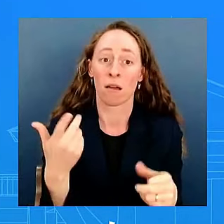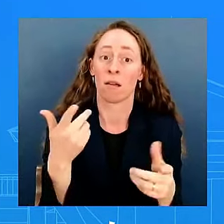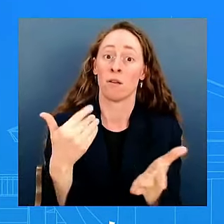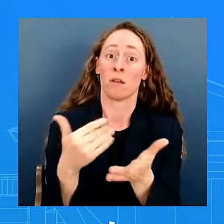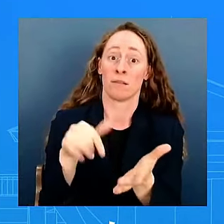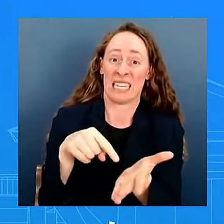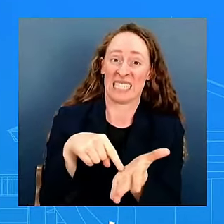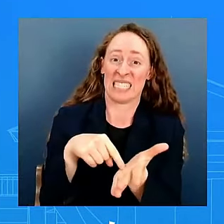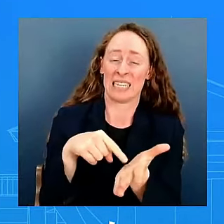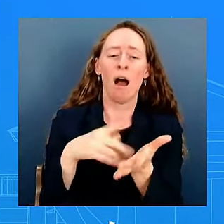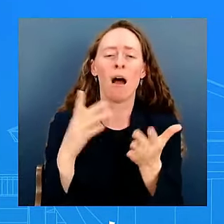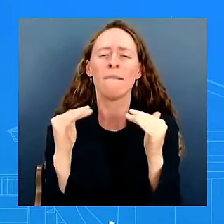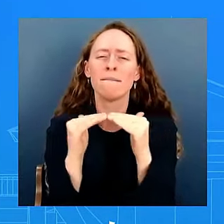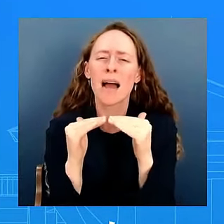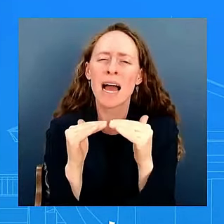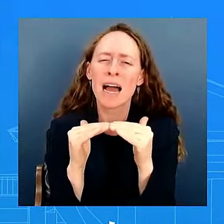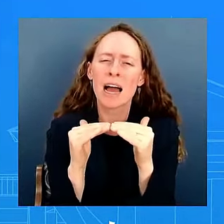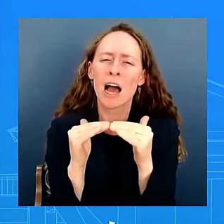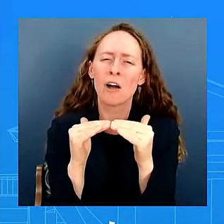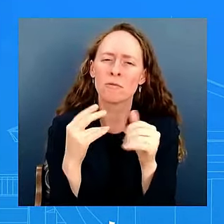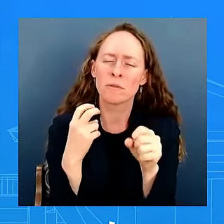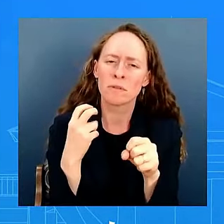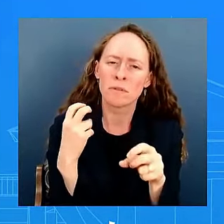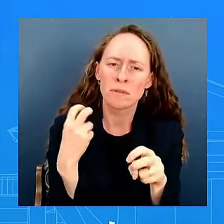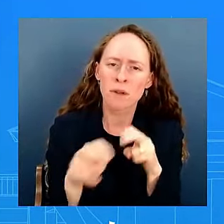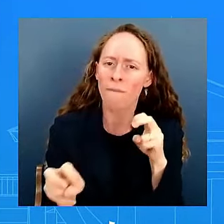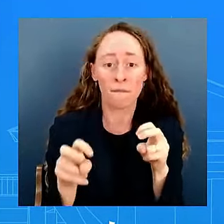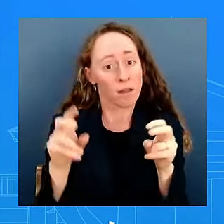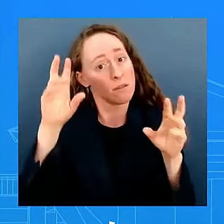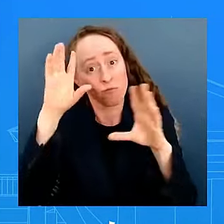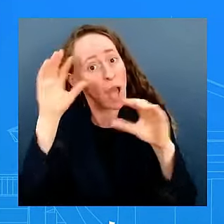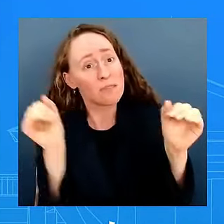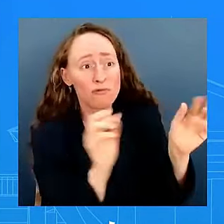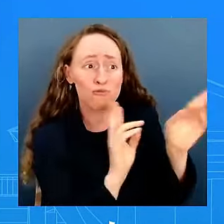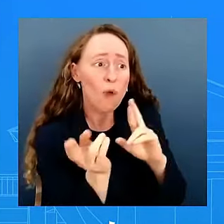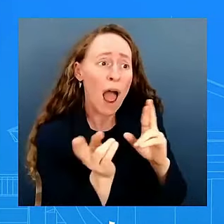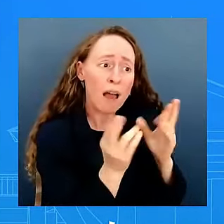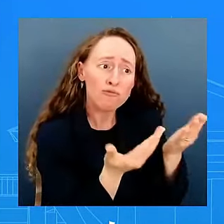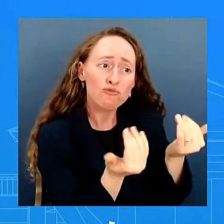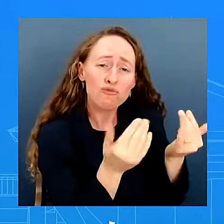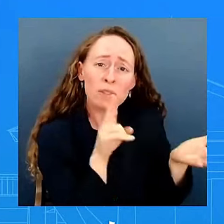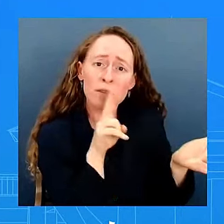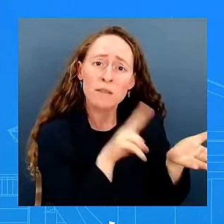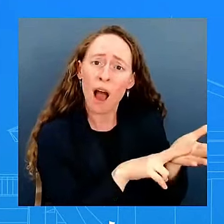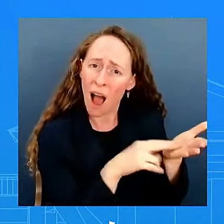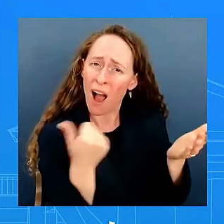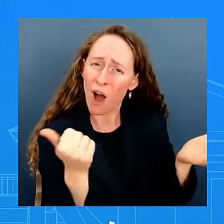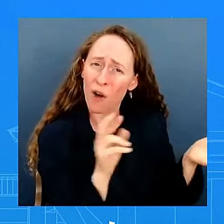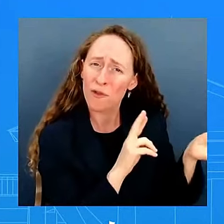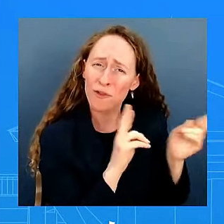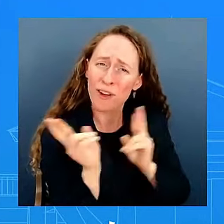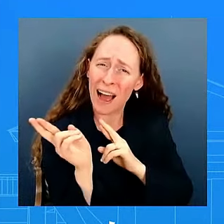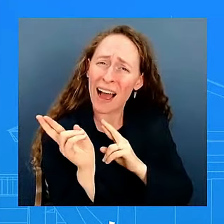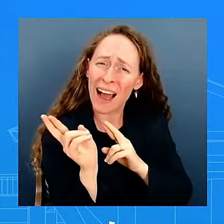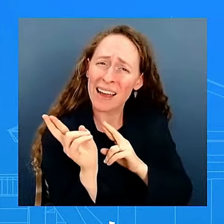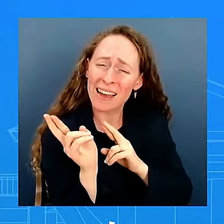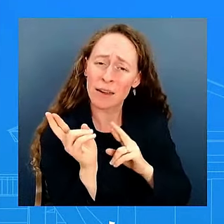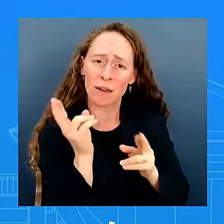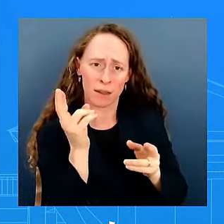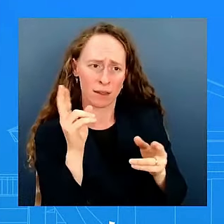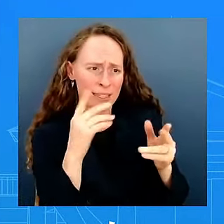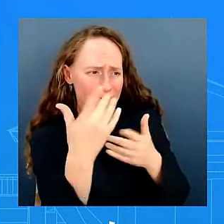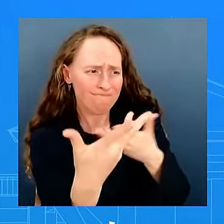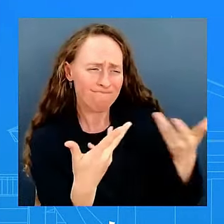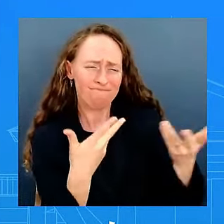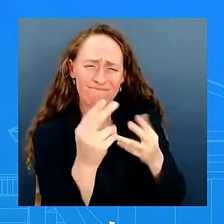because the president would sign it because he was his team was part of certainly deliberating on that deal if they were very serious about it